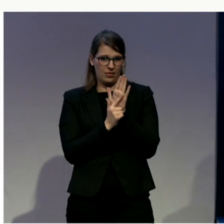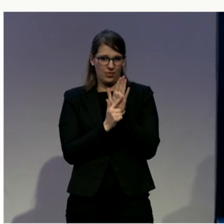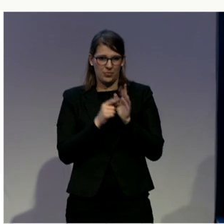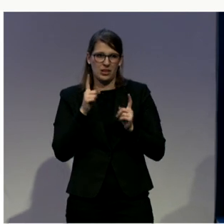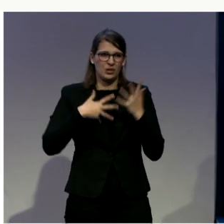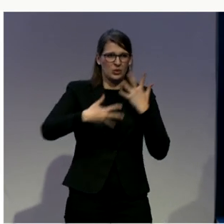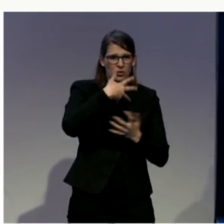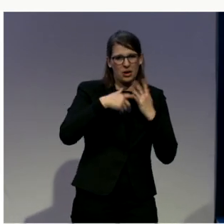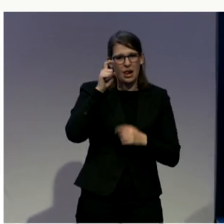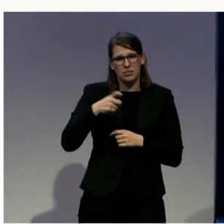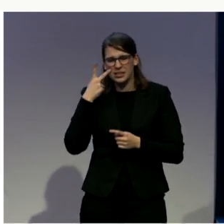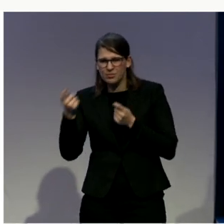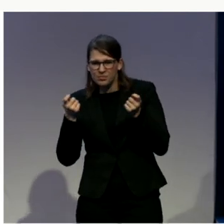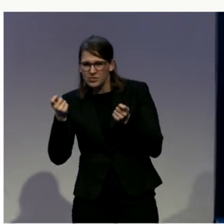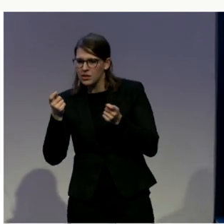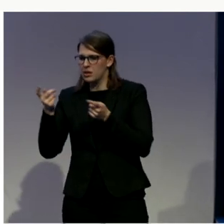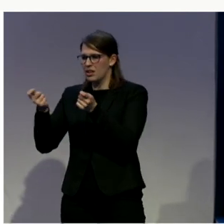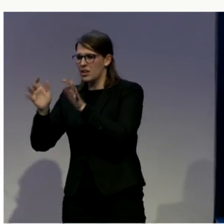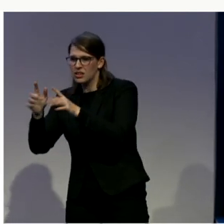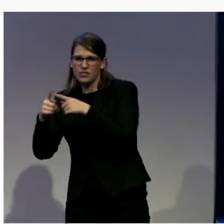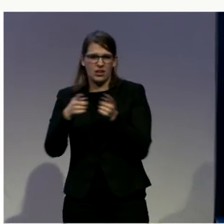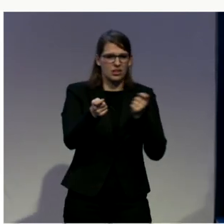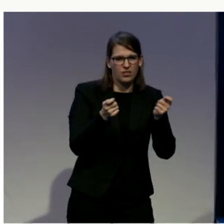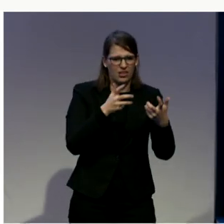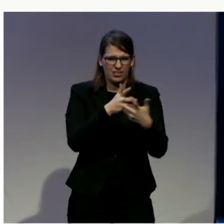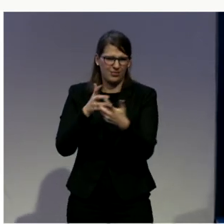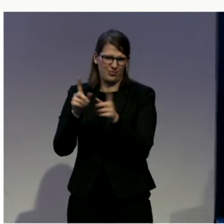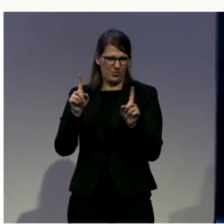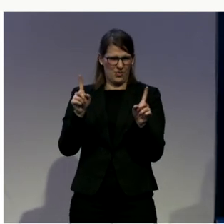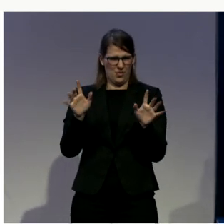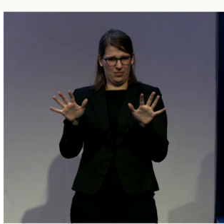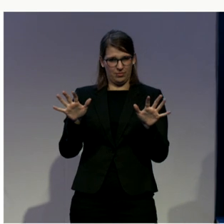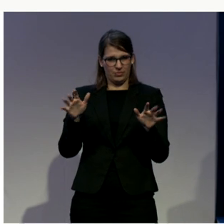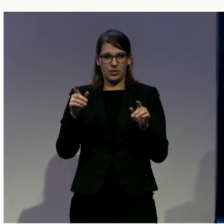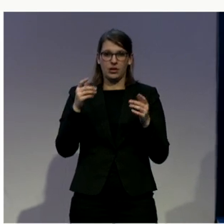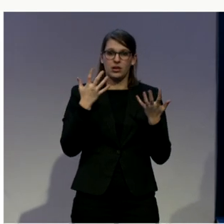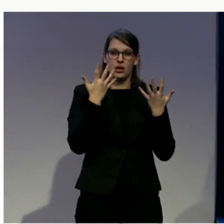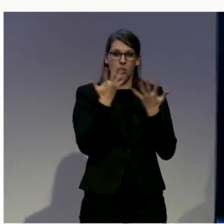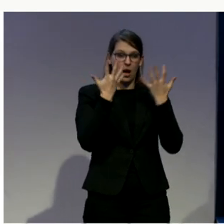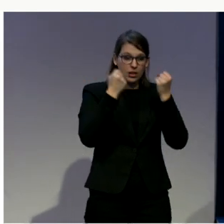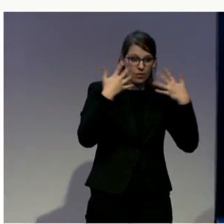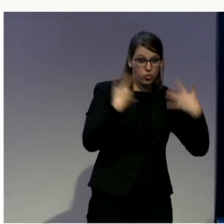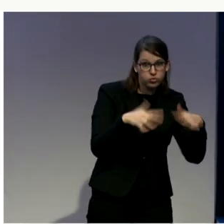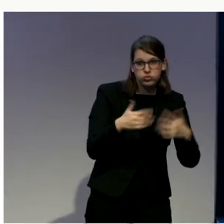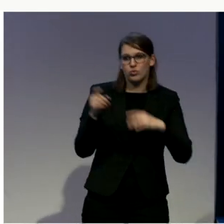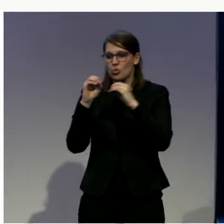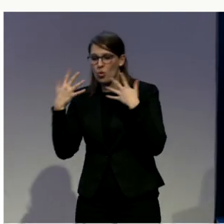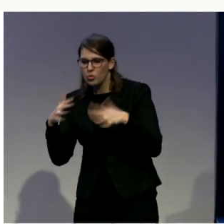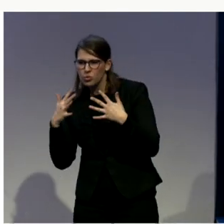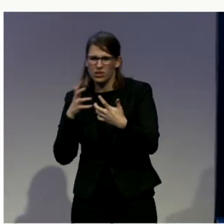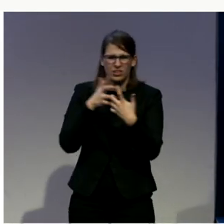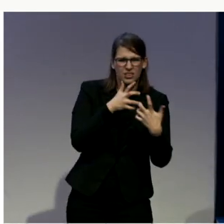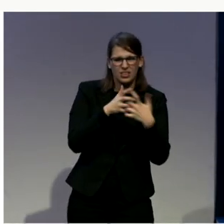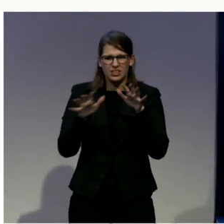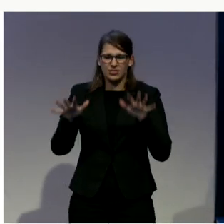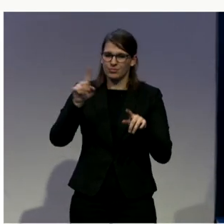of dangerousness. What happens, I had the opportunity to visit Spain, so you have also this